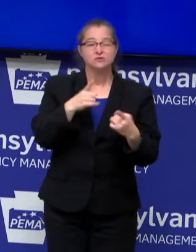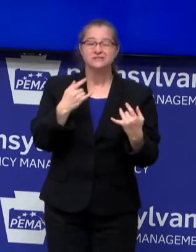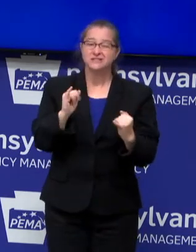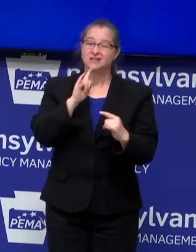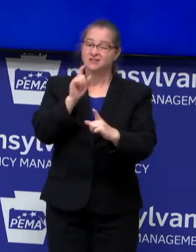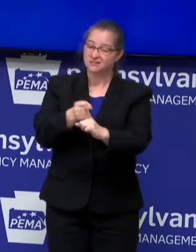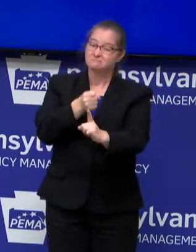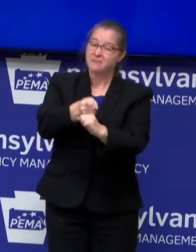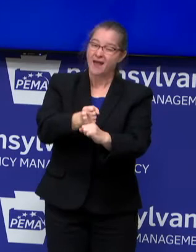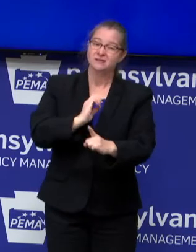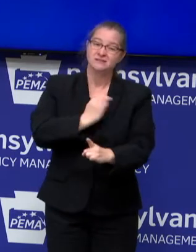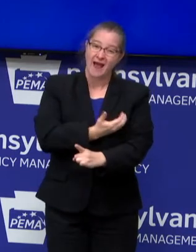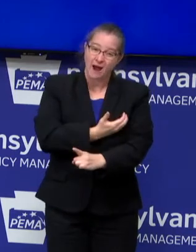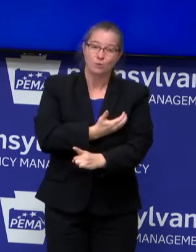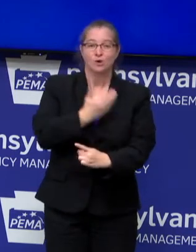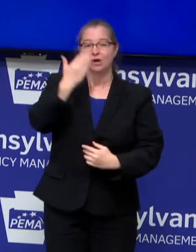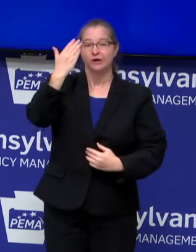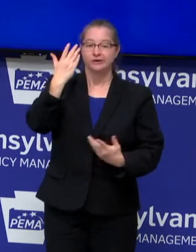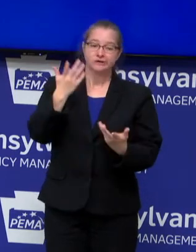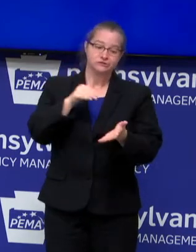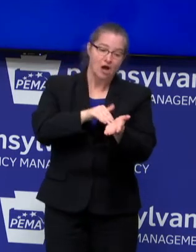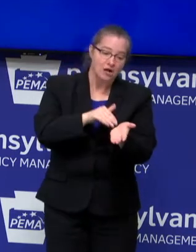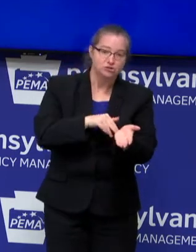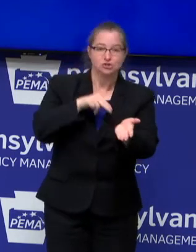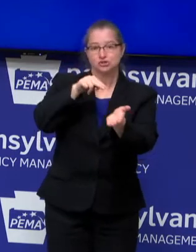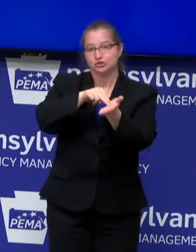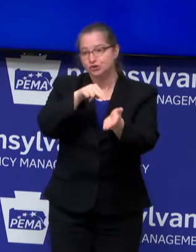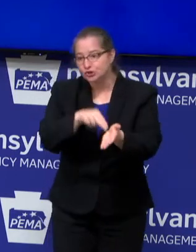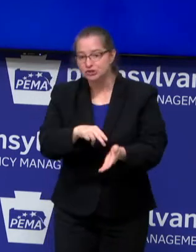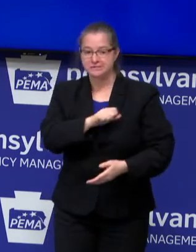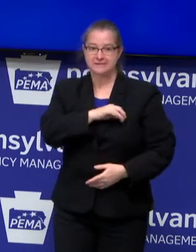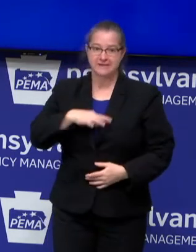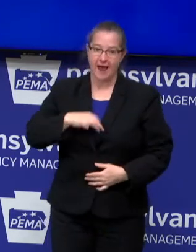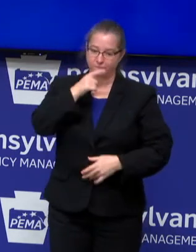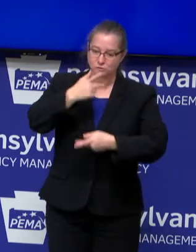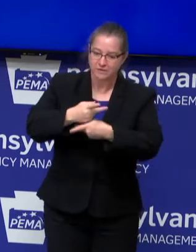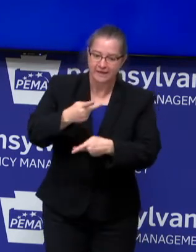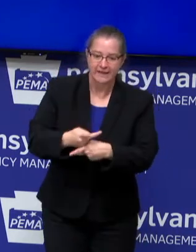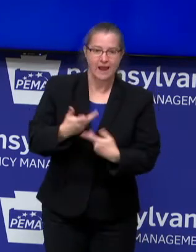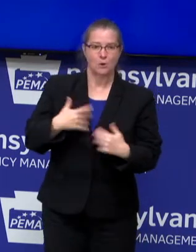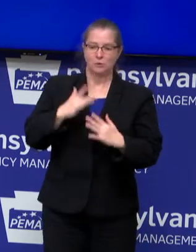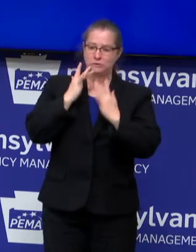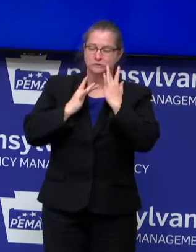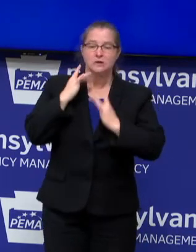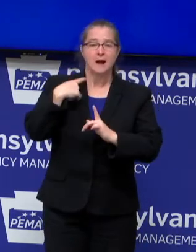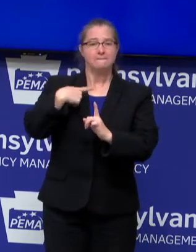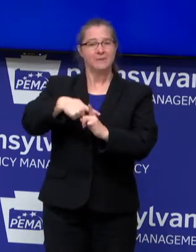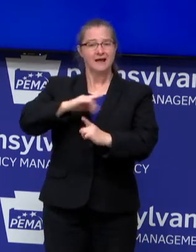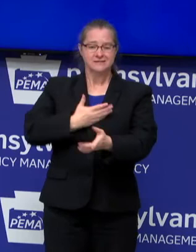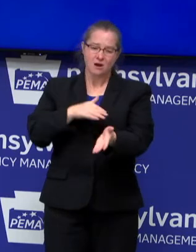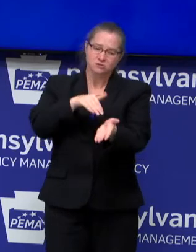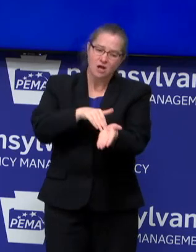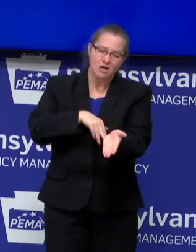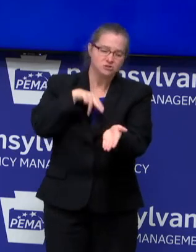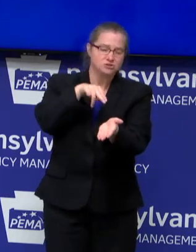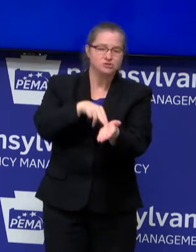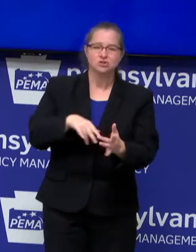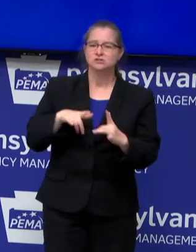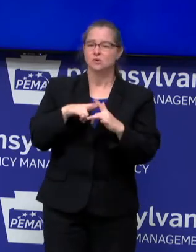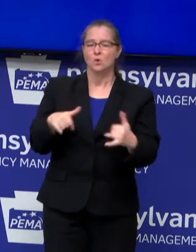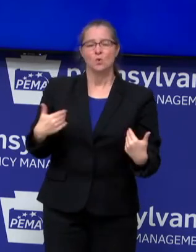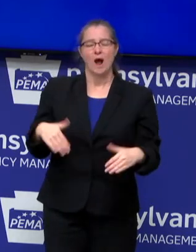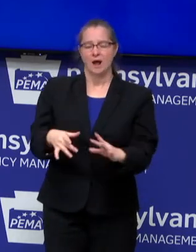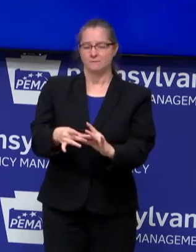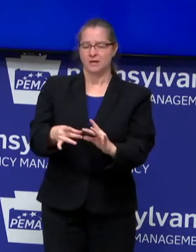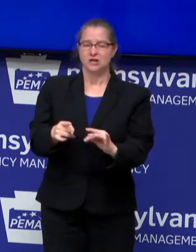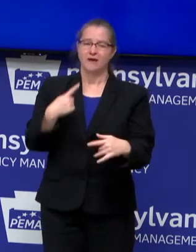as well. It's putting additional strain on our system. Um, and as I mentioned, our frontline caregivers and workers, I'd be remiss